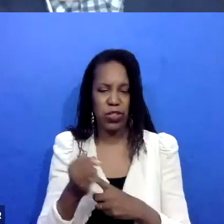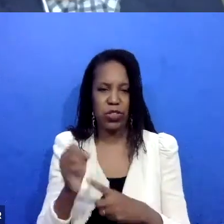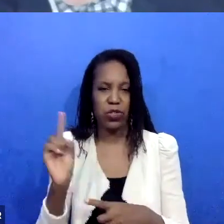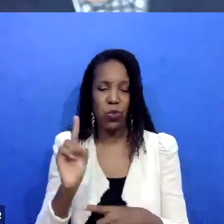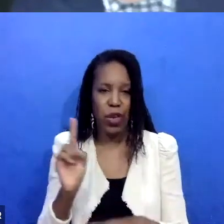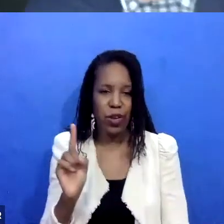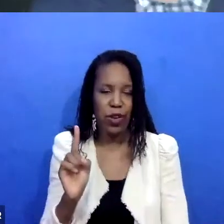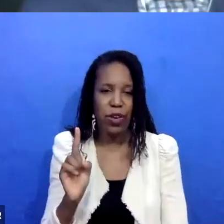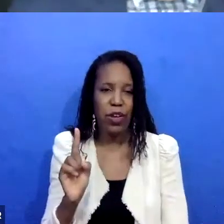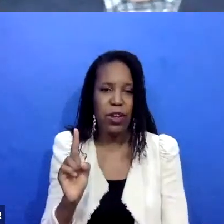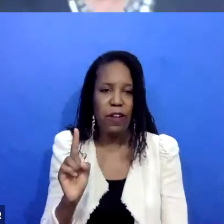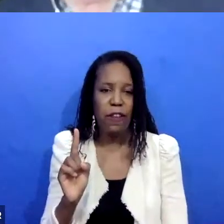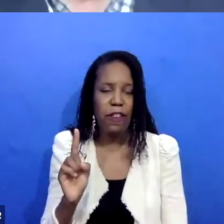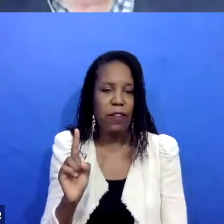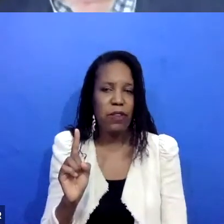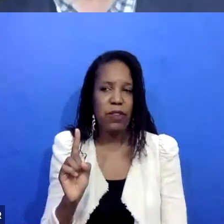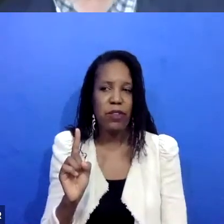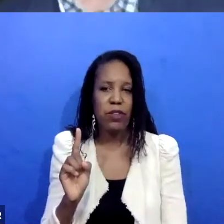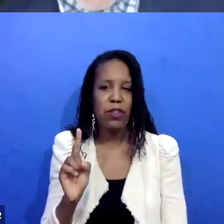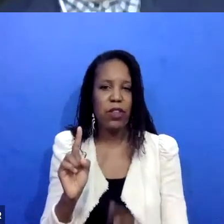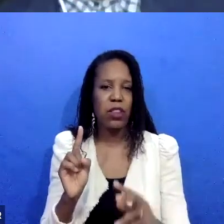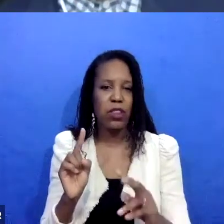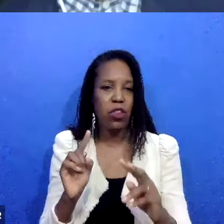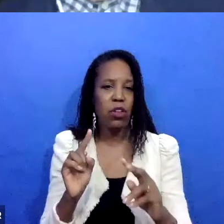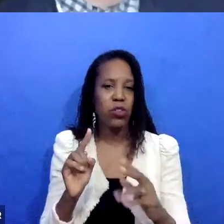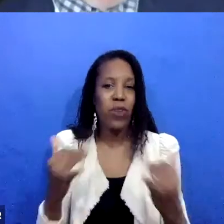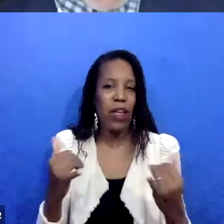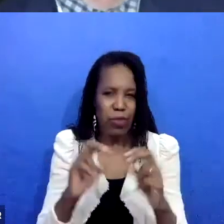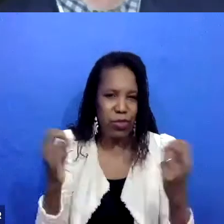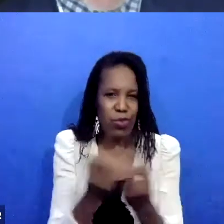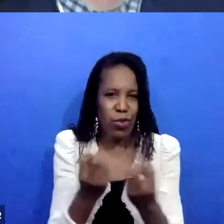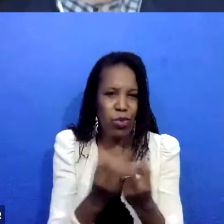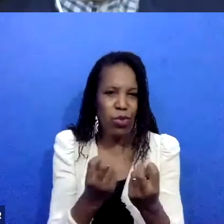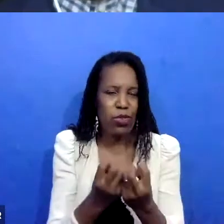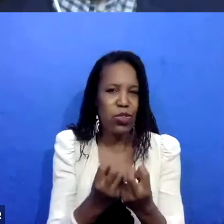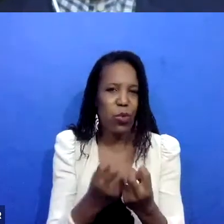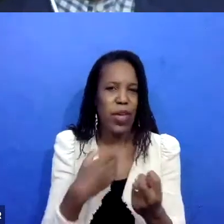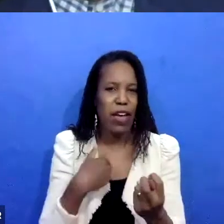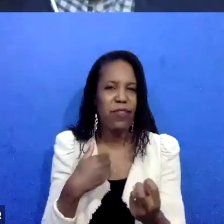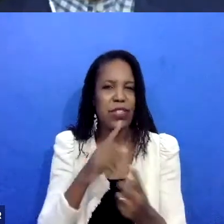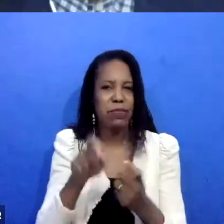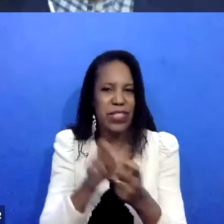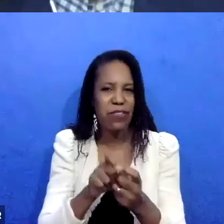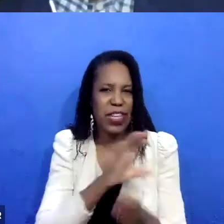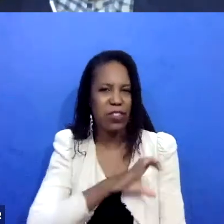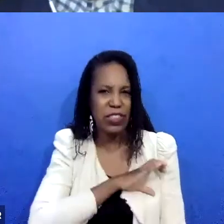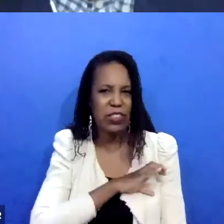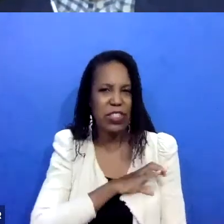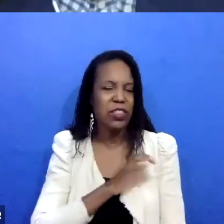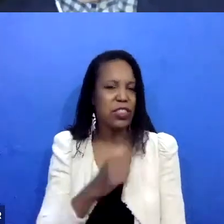so we have, excuse me, um, as part of our training team, we have folks who have, are survivors and have worked as advocates.